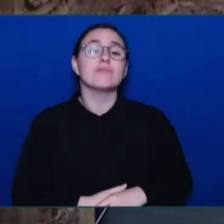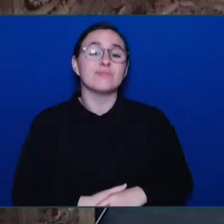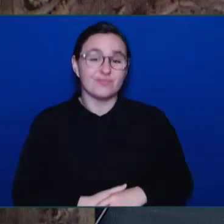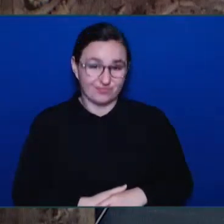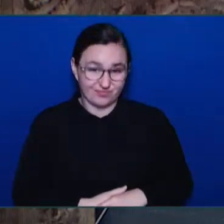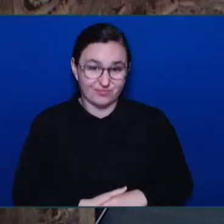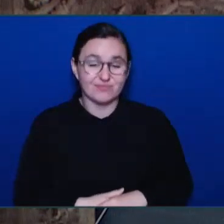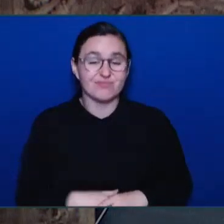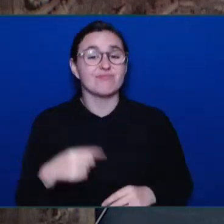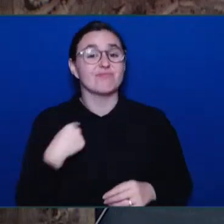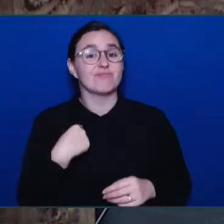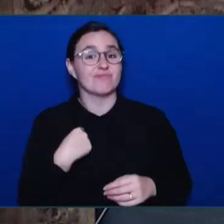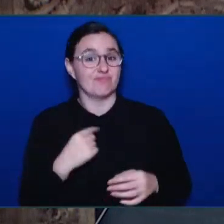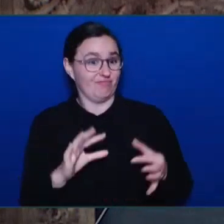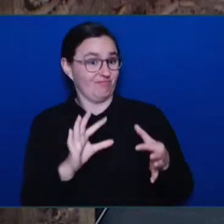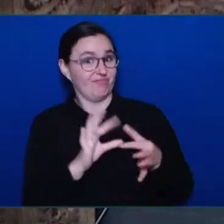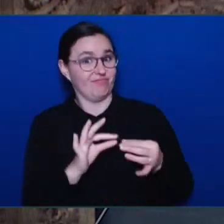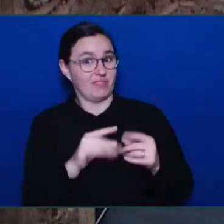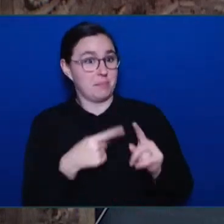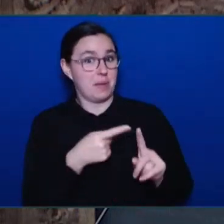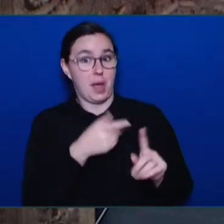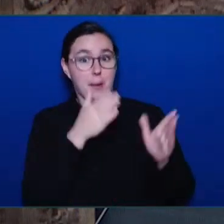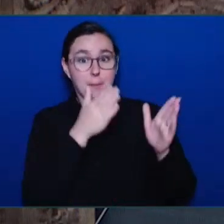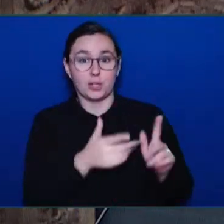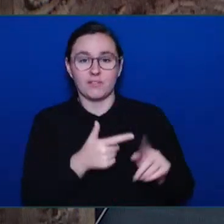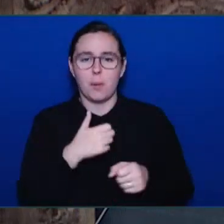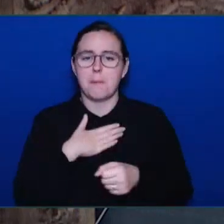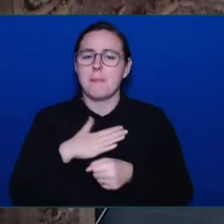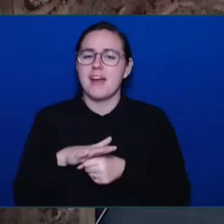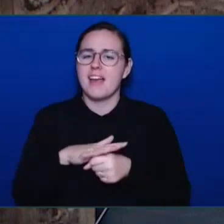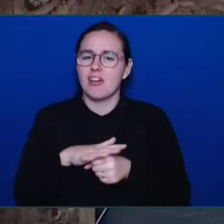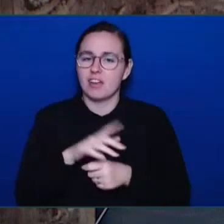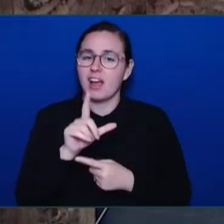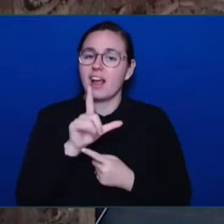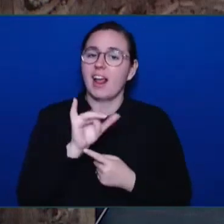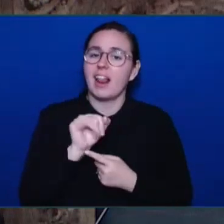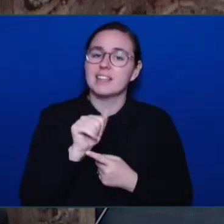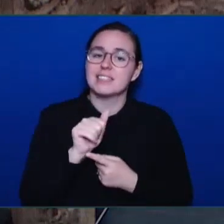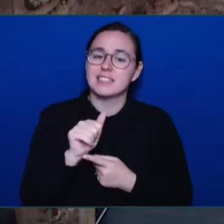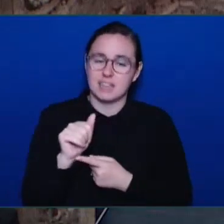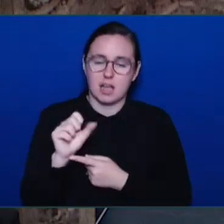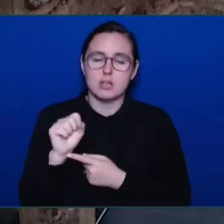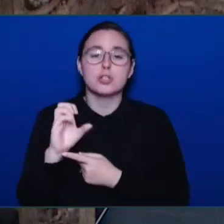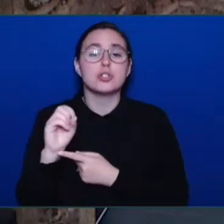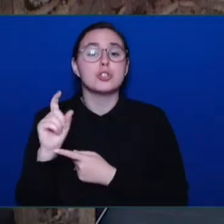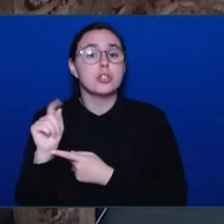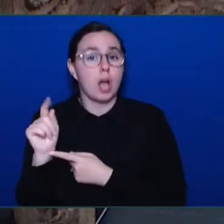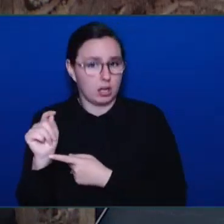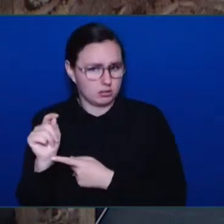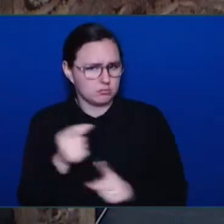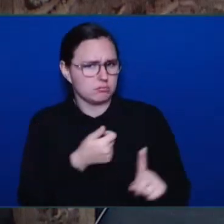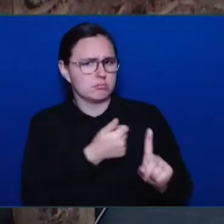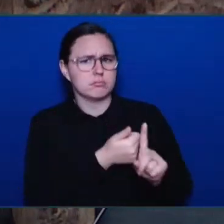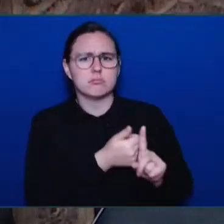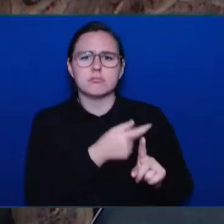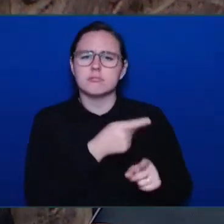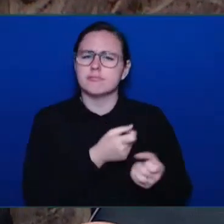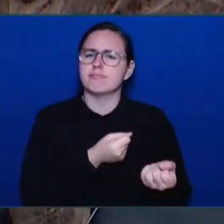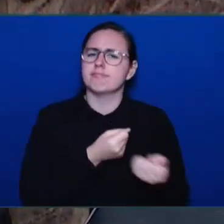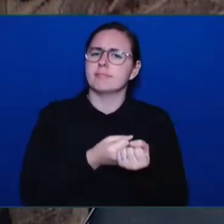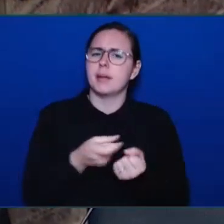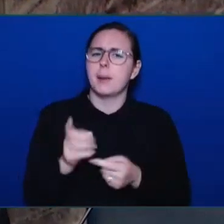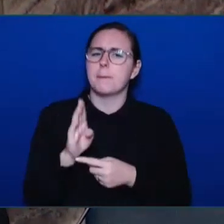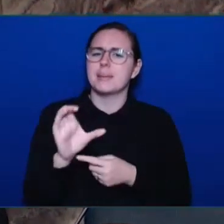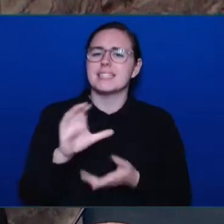Scott. Lisa is an active supporter of the BC Centre for Women in Trades, an organization that has made a significant difference